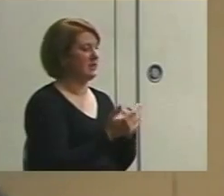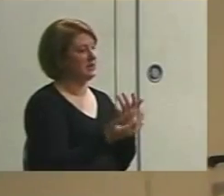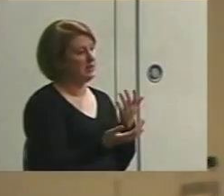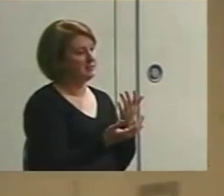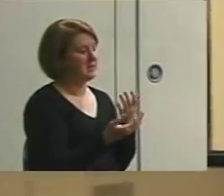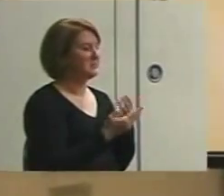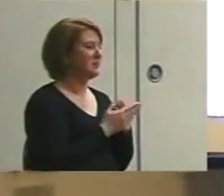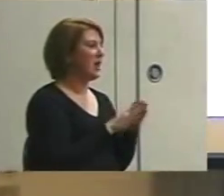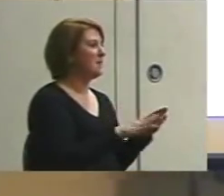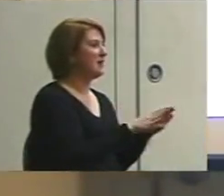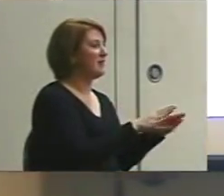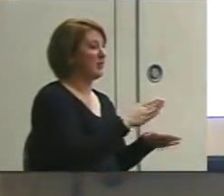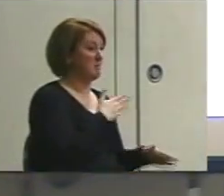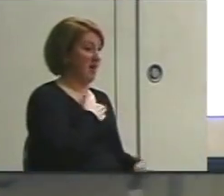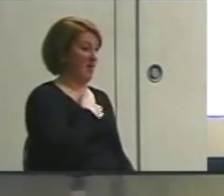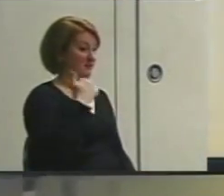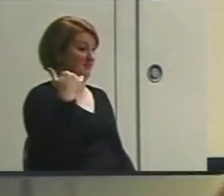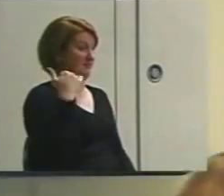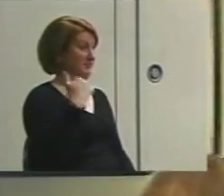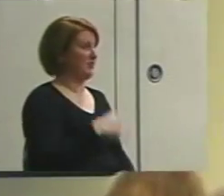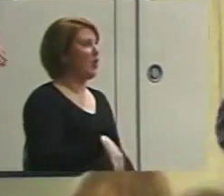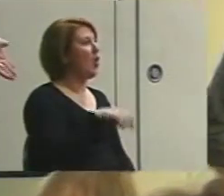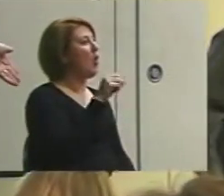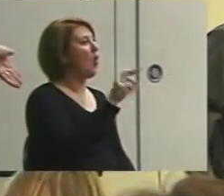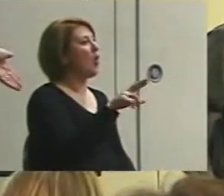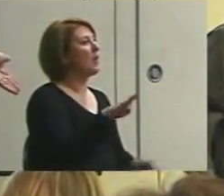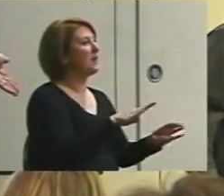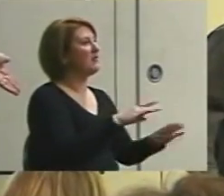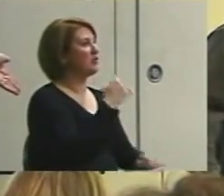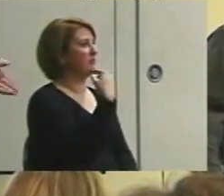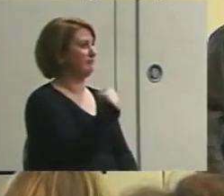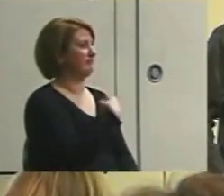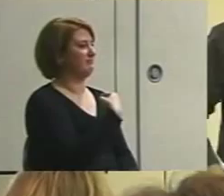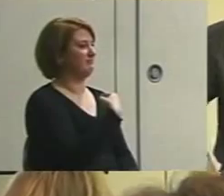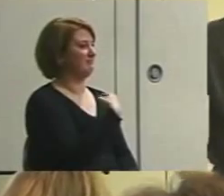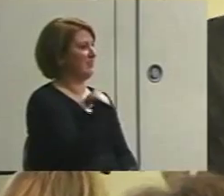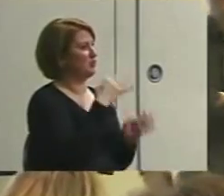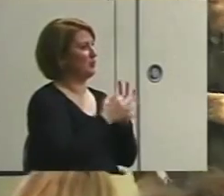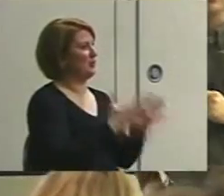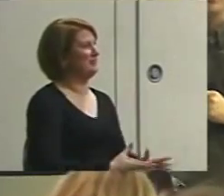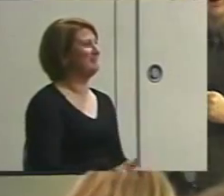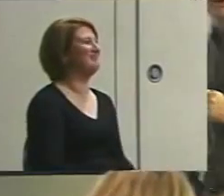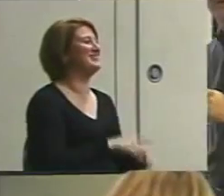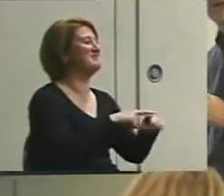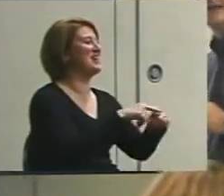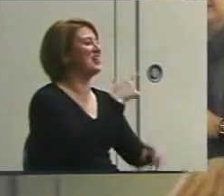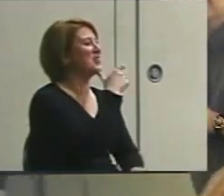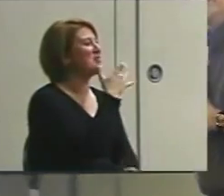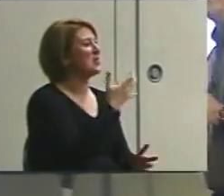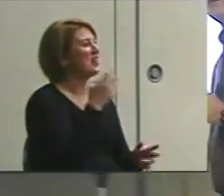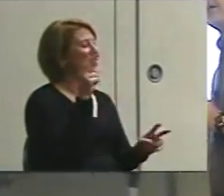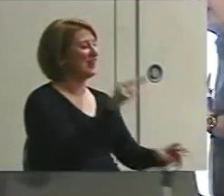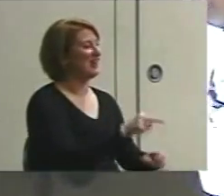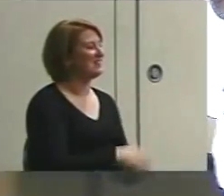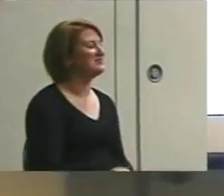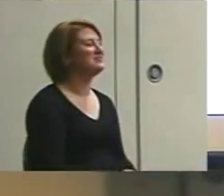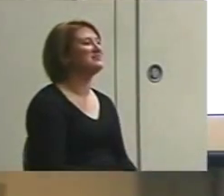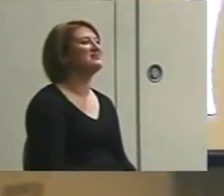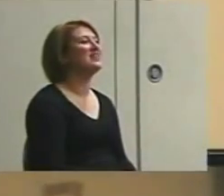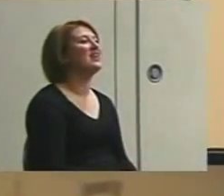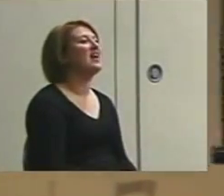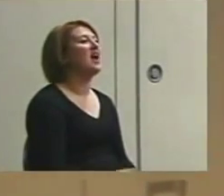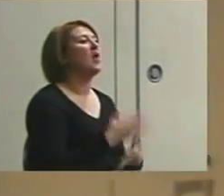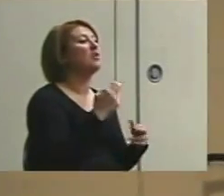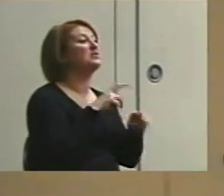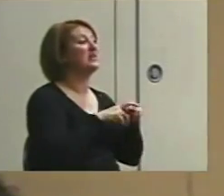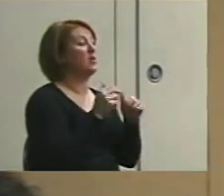be a behavior of mine or a behavior of hers depending on who you want to look at. I want you to